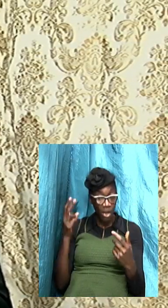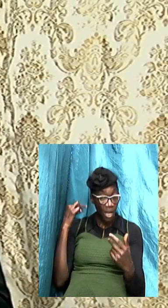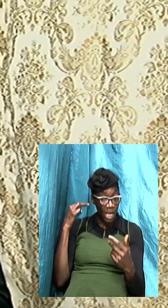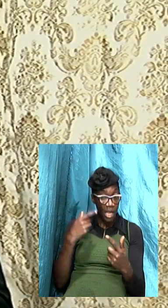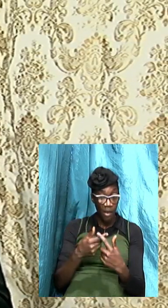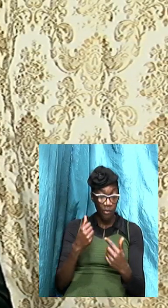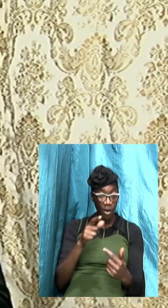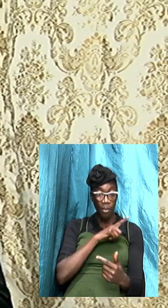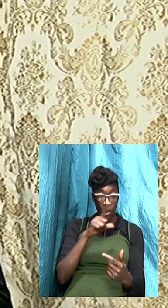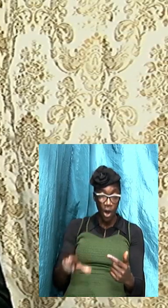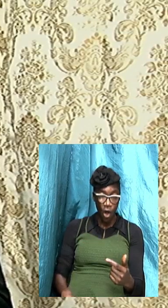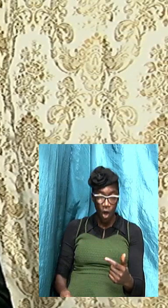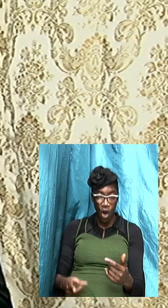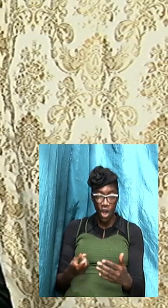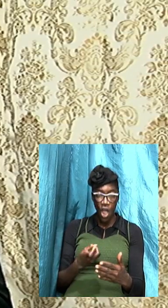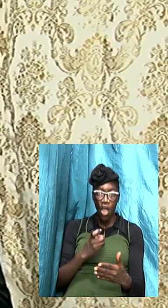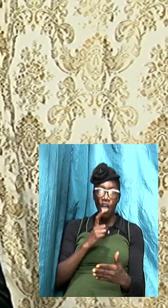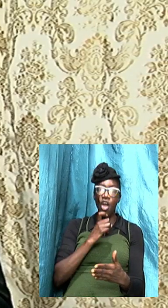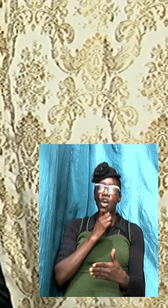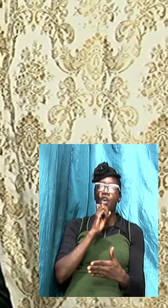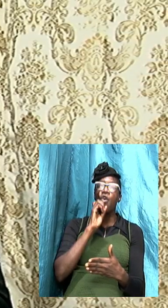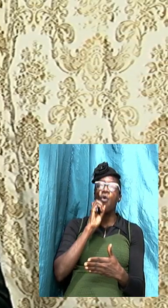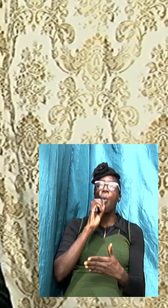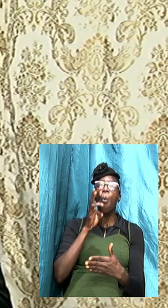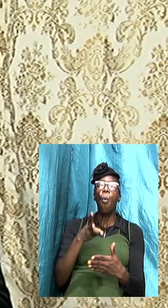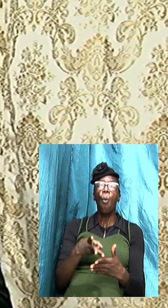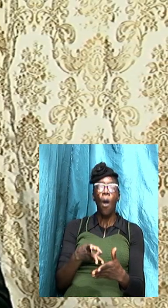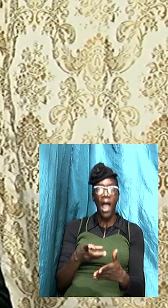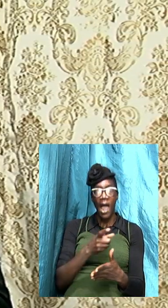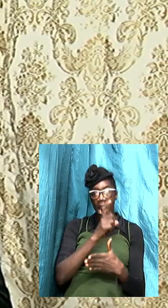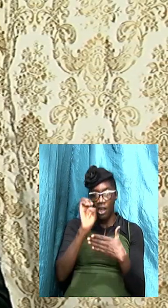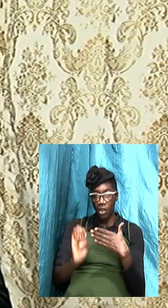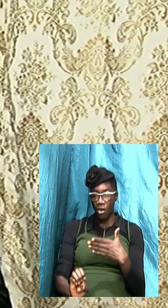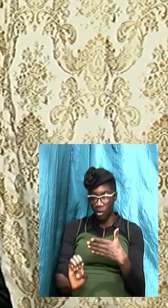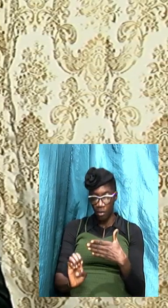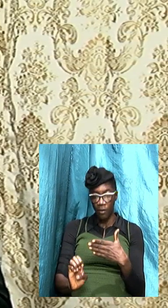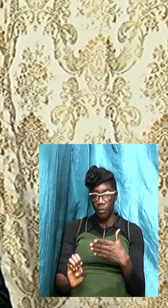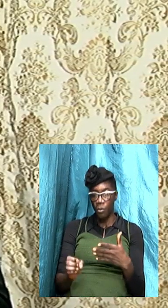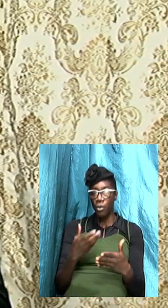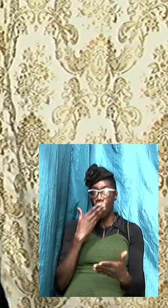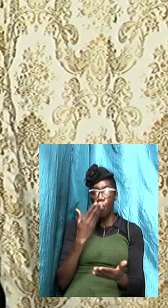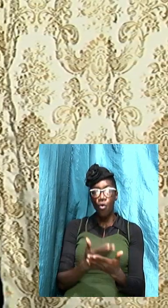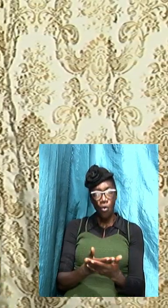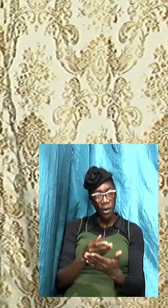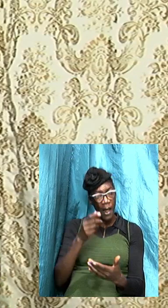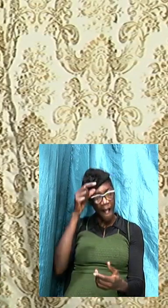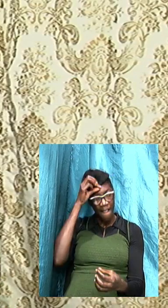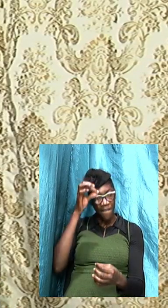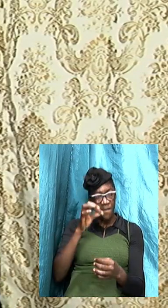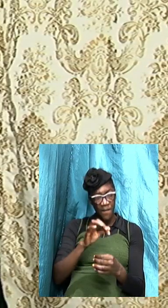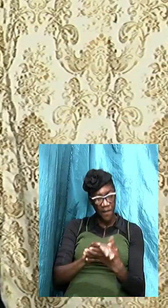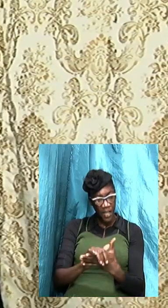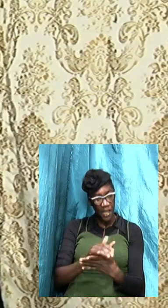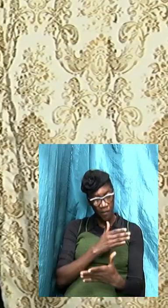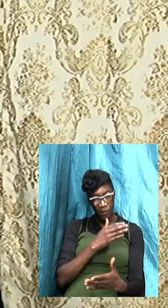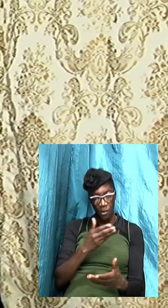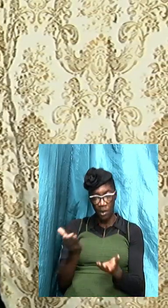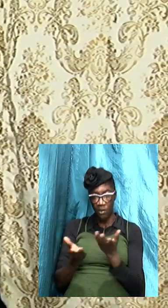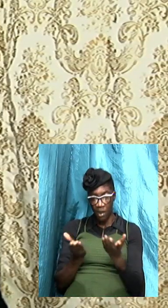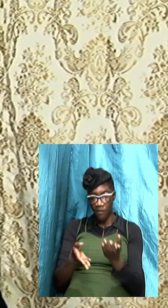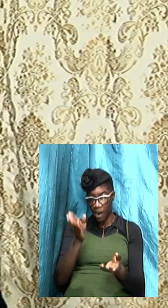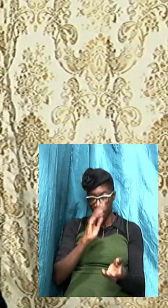well done thou good and faithful servant God bless you tonight